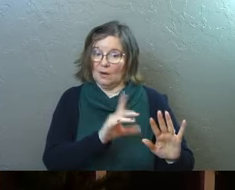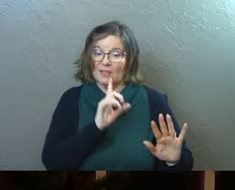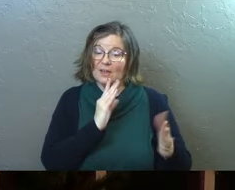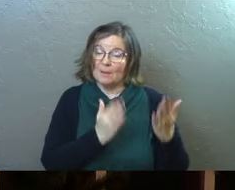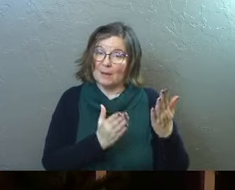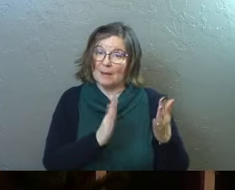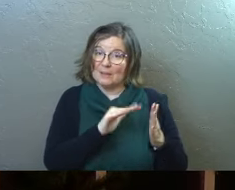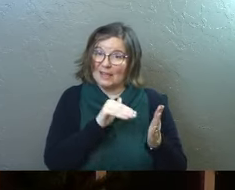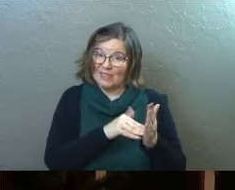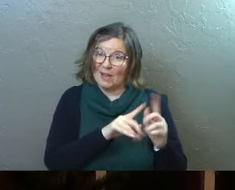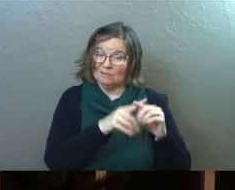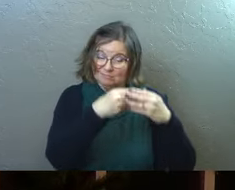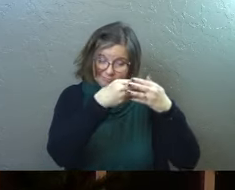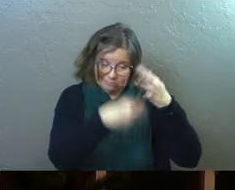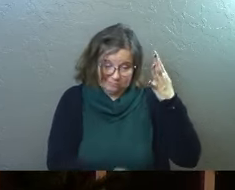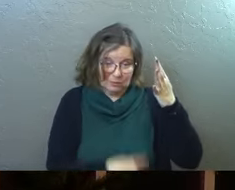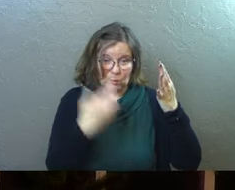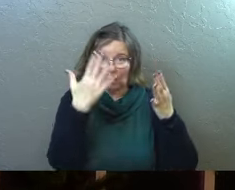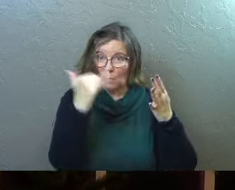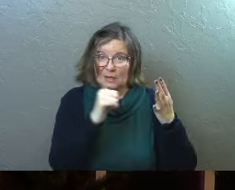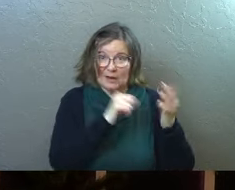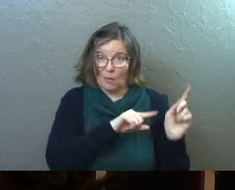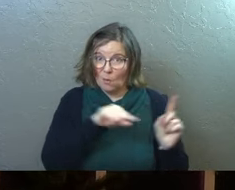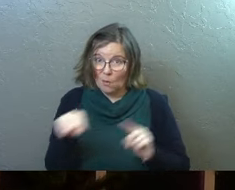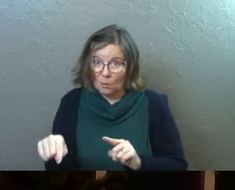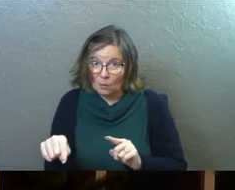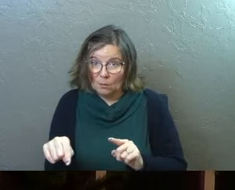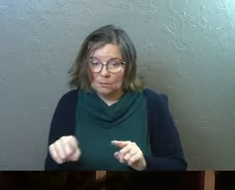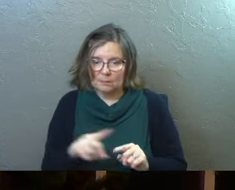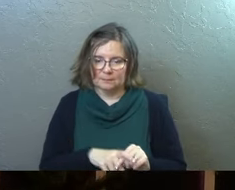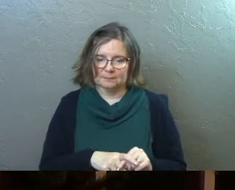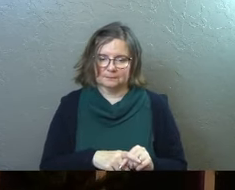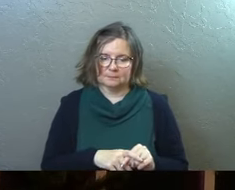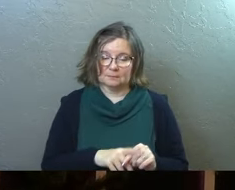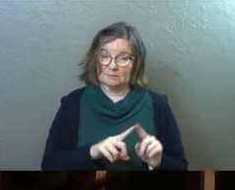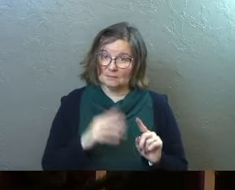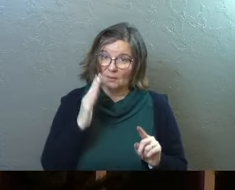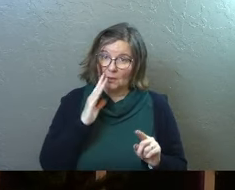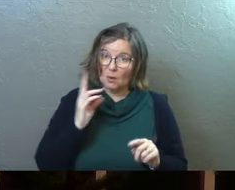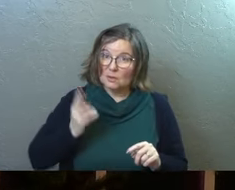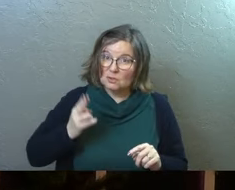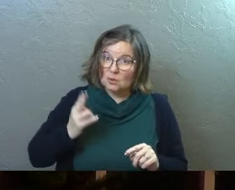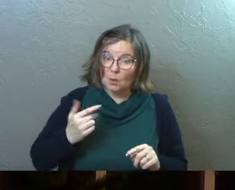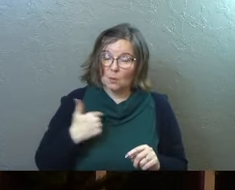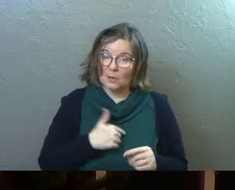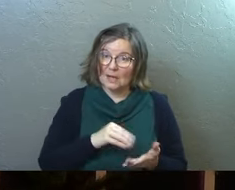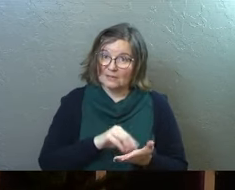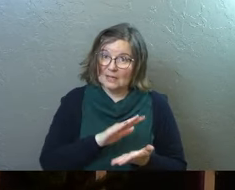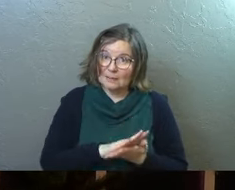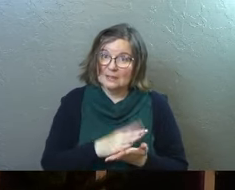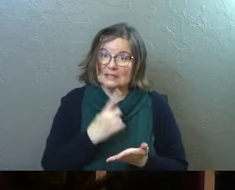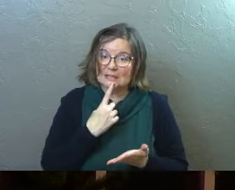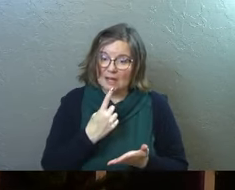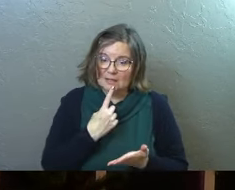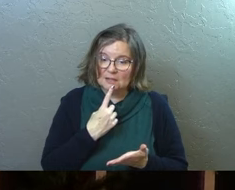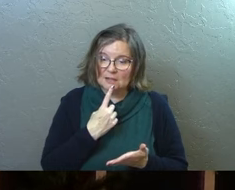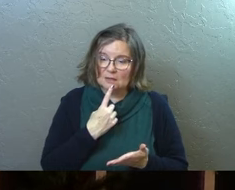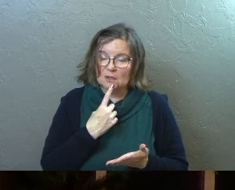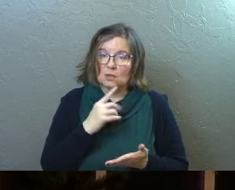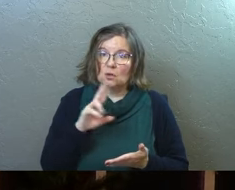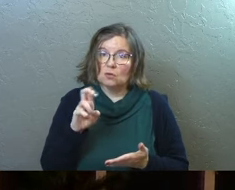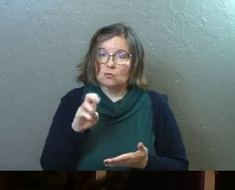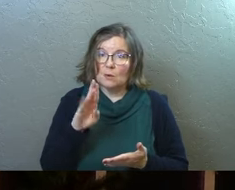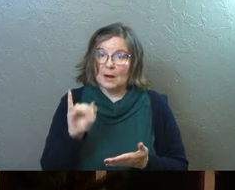There might be a thousand different reasons why somebody would not go. But do you know, historically, like we've got documentation says, uh,